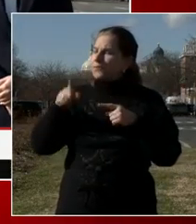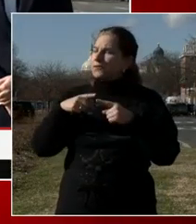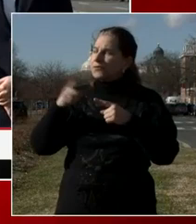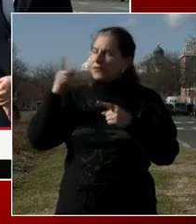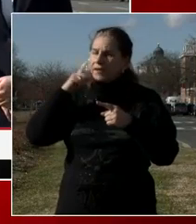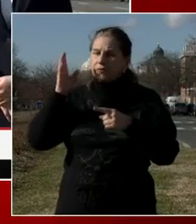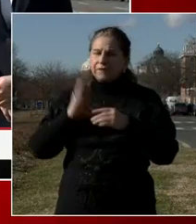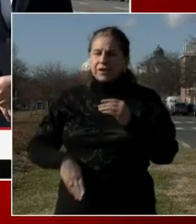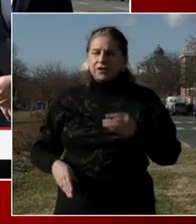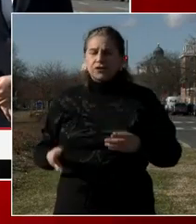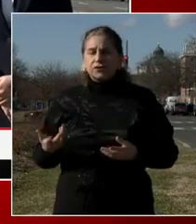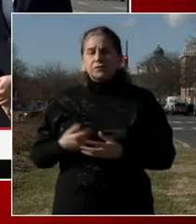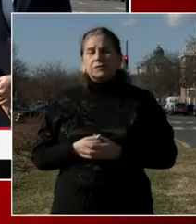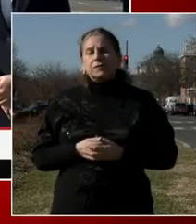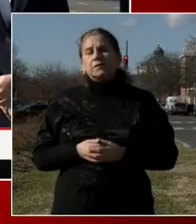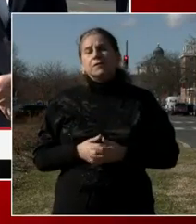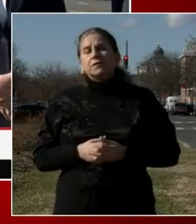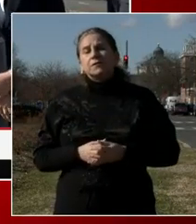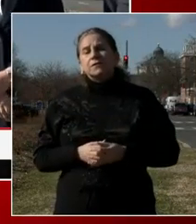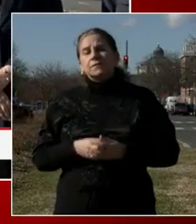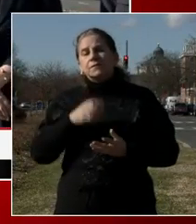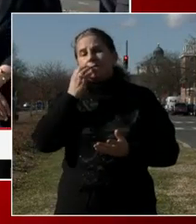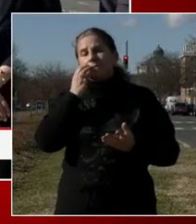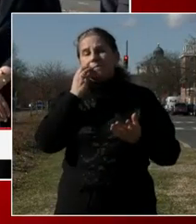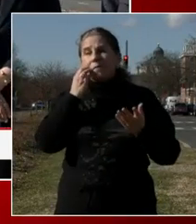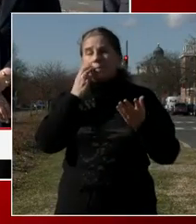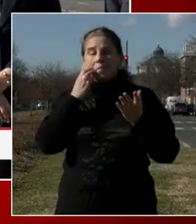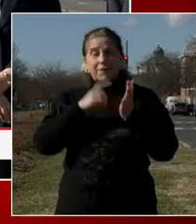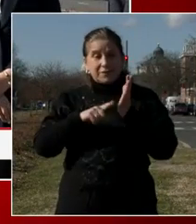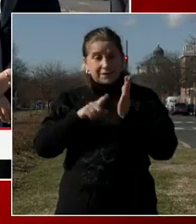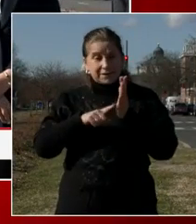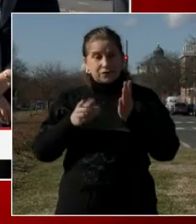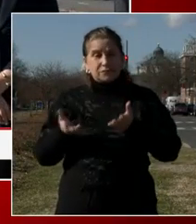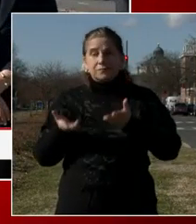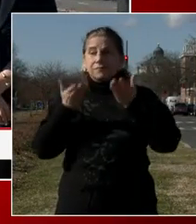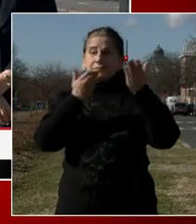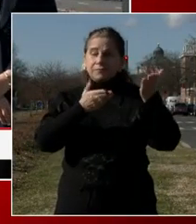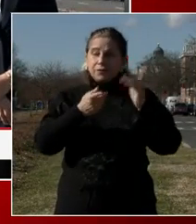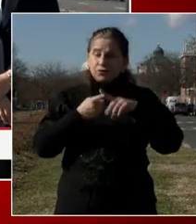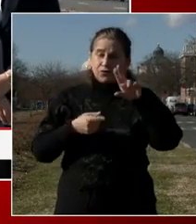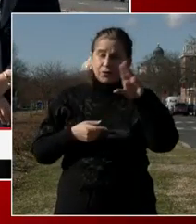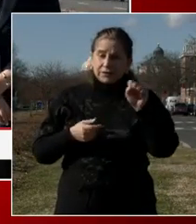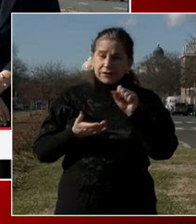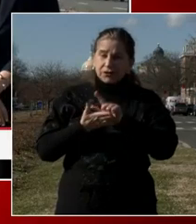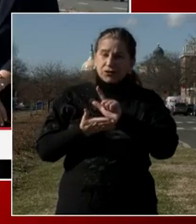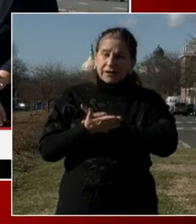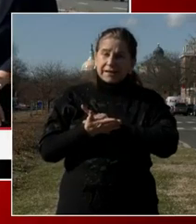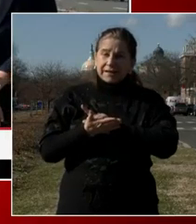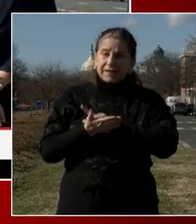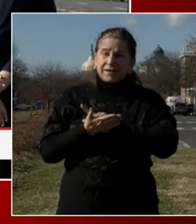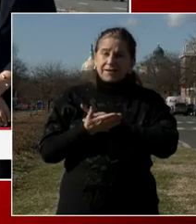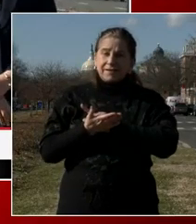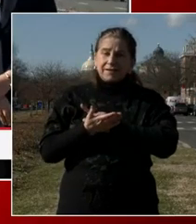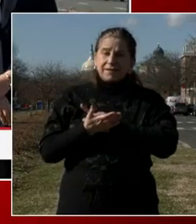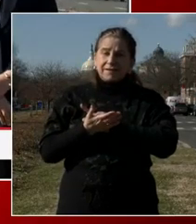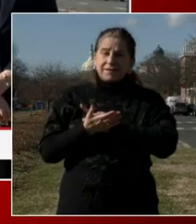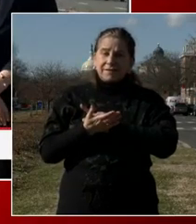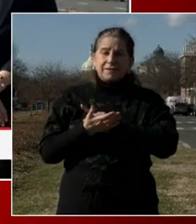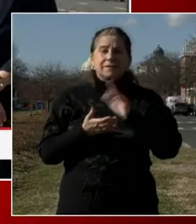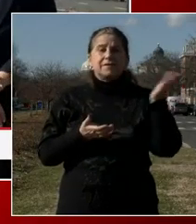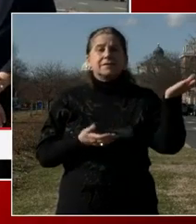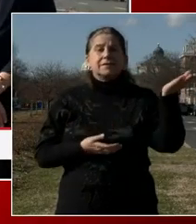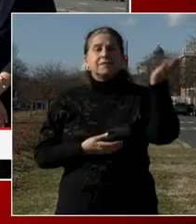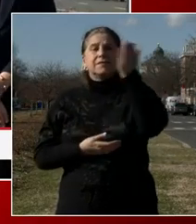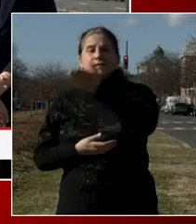The investigations, what goes over to the United States Attorney's Office, once we turn it over, when it becomes administrative matter,